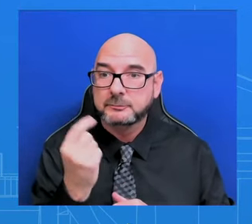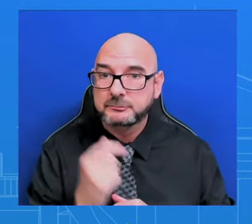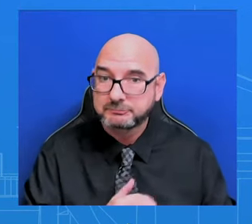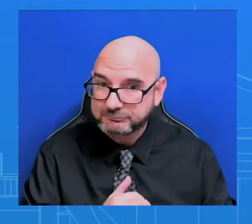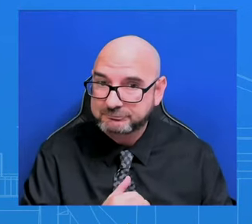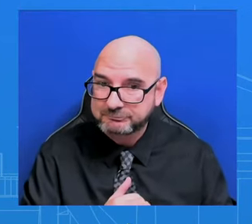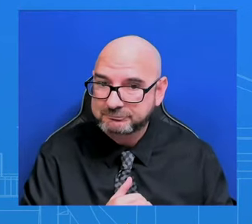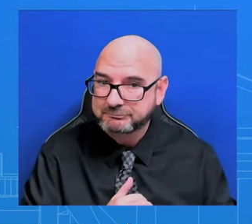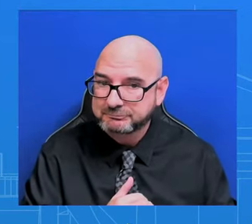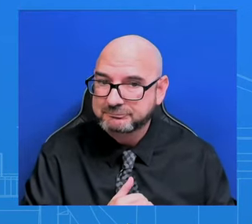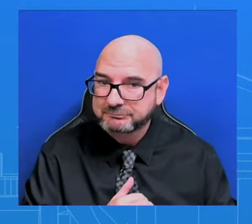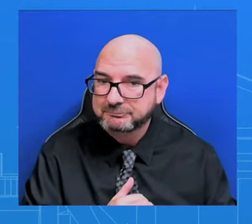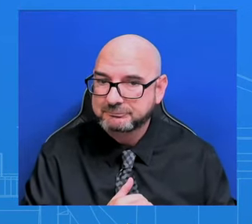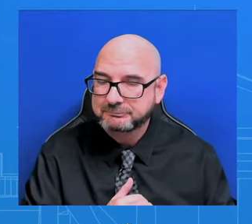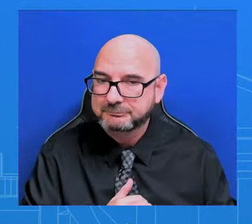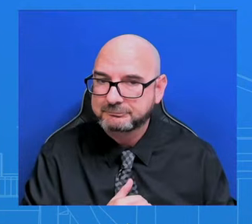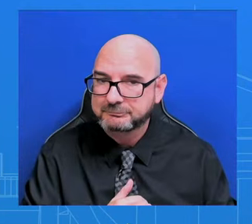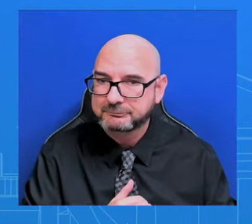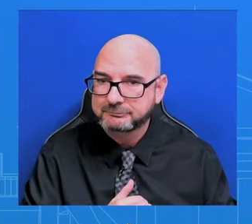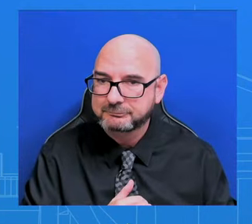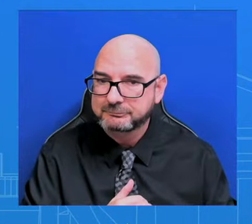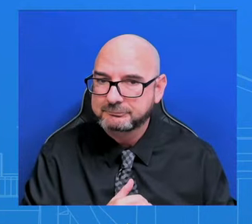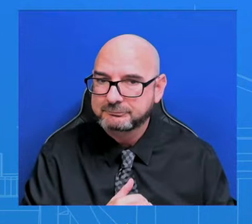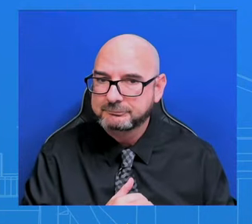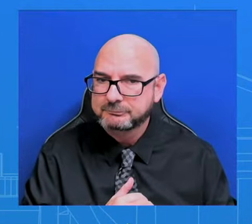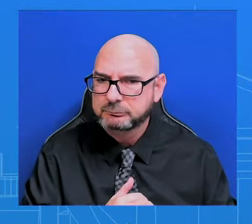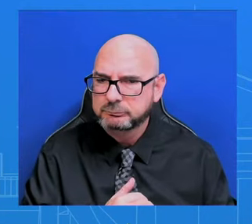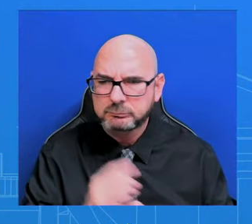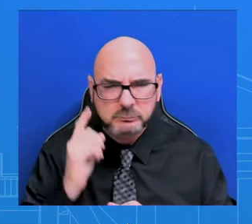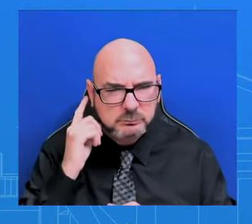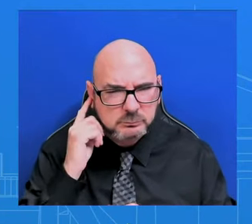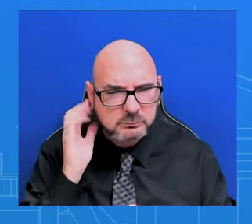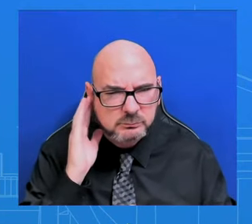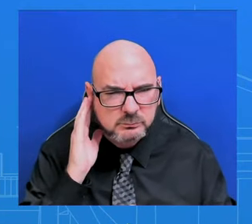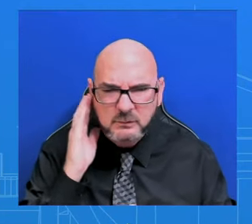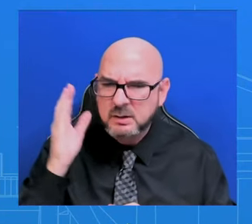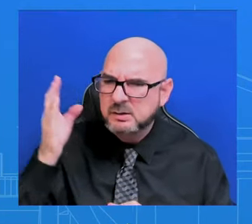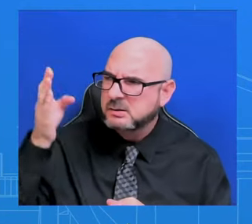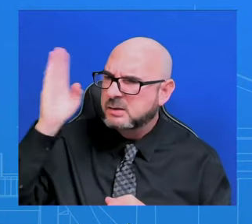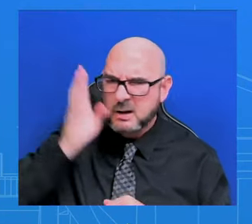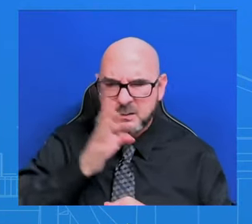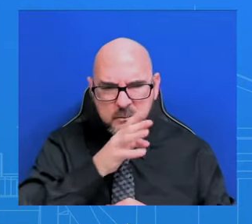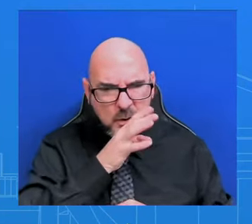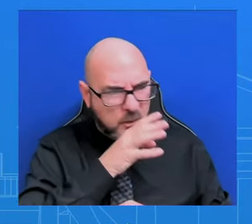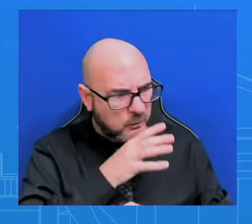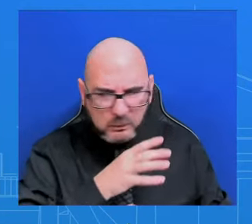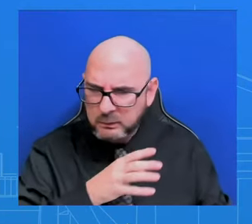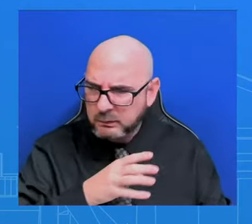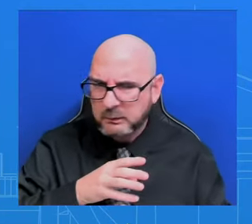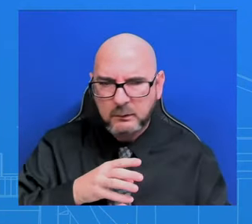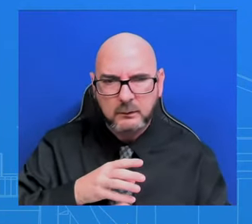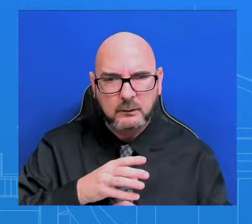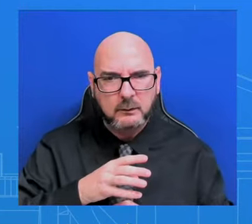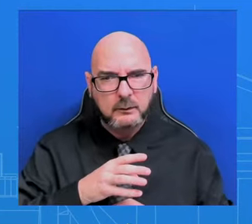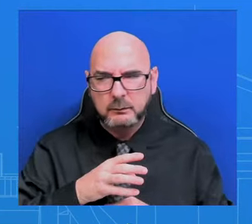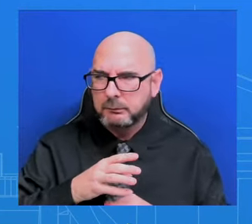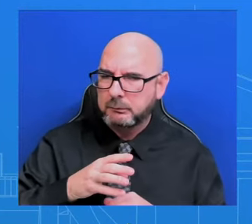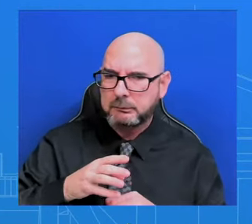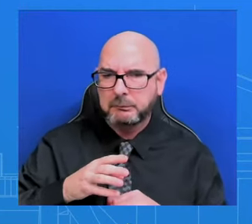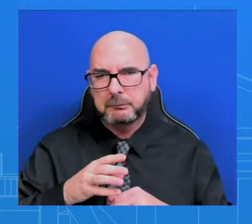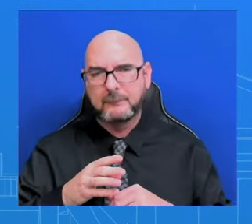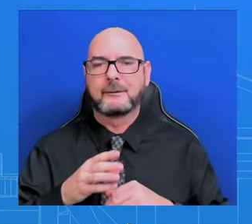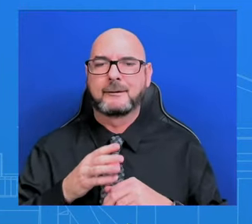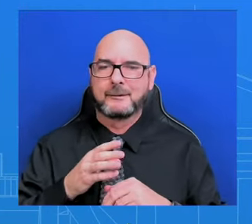Does it sound like the voice of God? don't know about that. I don't think people would say that. Okay, we'll try this again. Good afternoon,